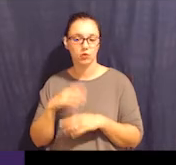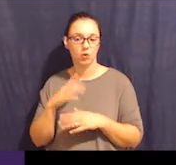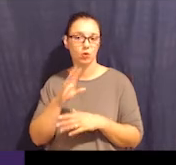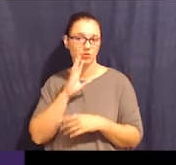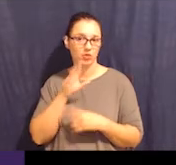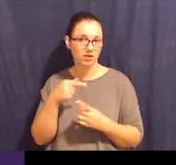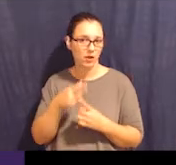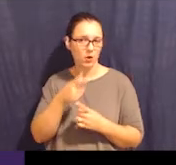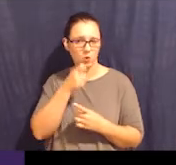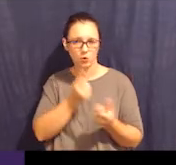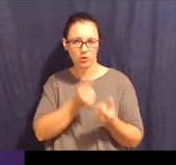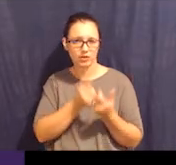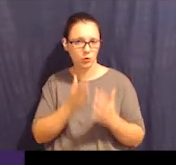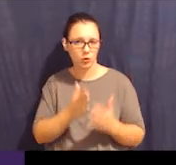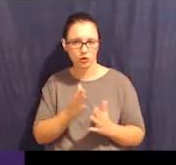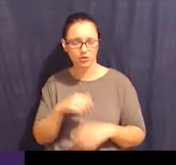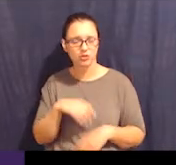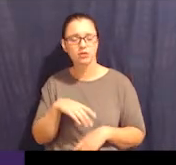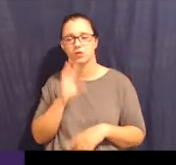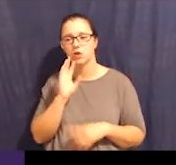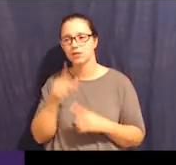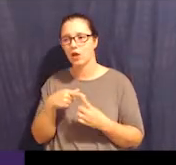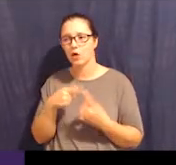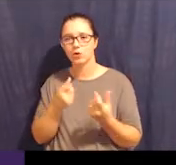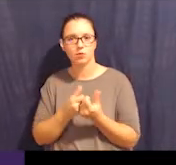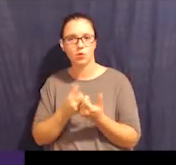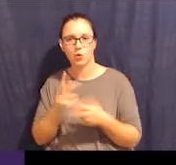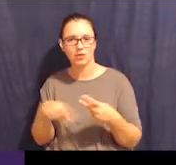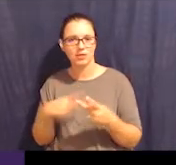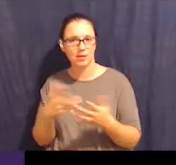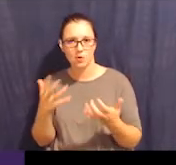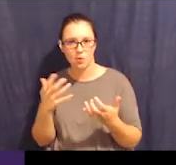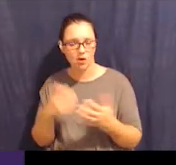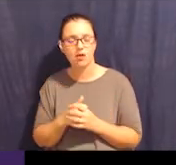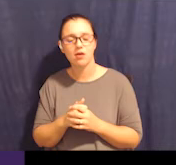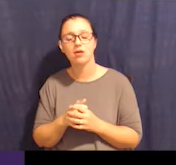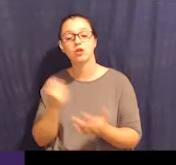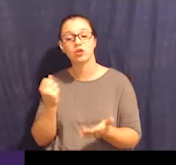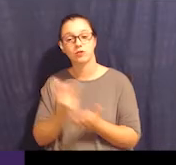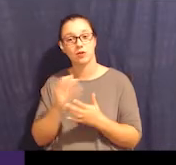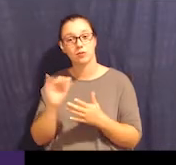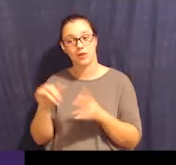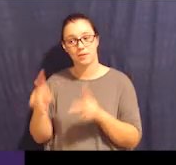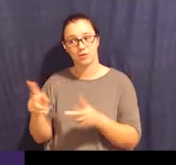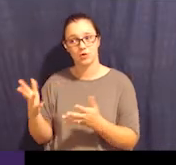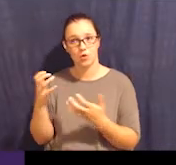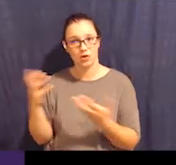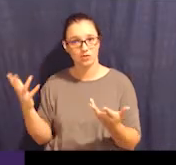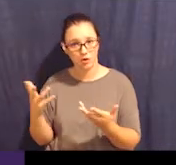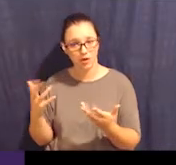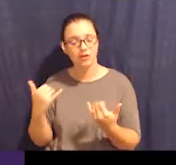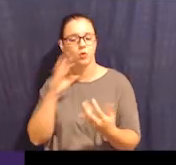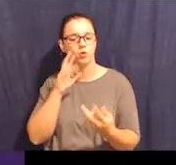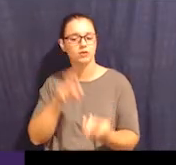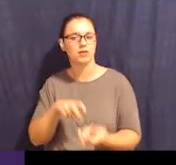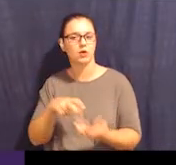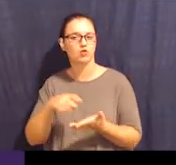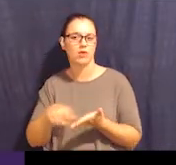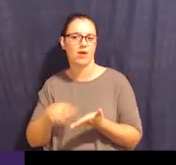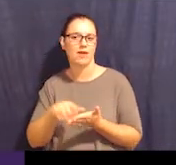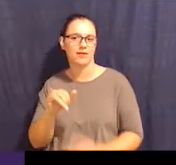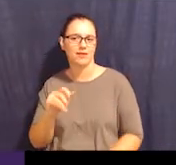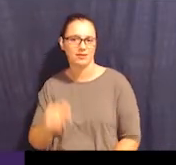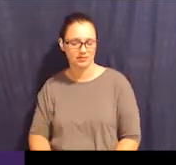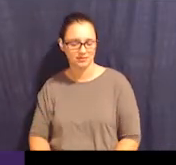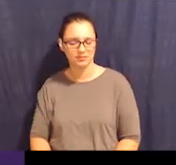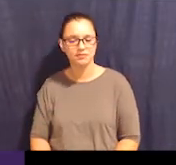We've confirmed that this is what the person wants. Now we're going to sit down and write it. So not everybody who has a supported decision making agreement